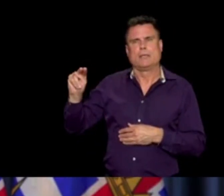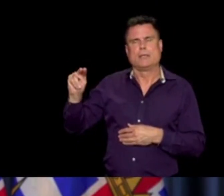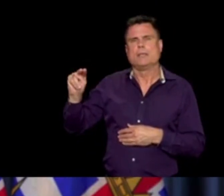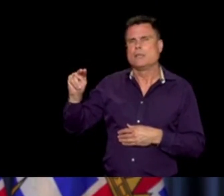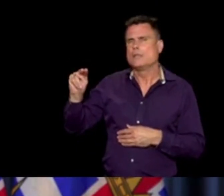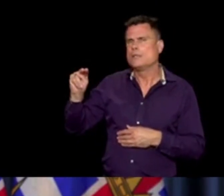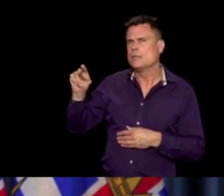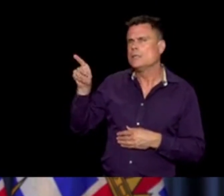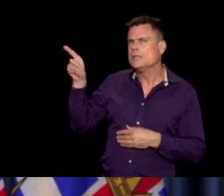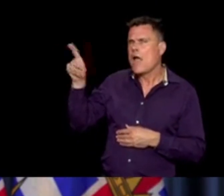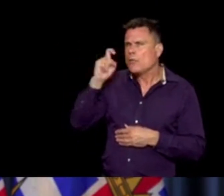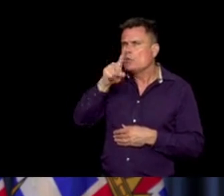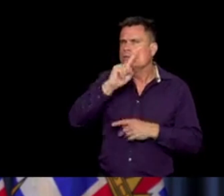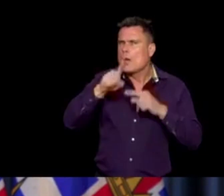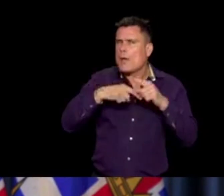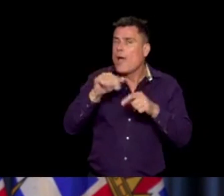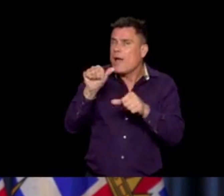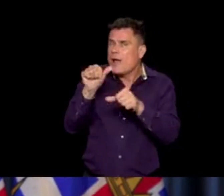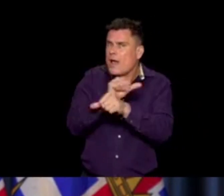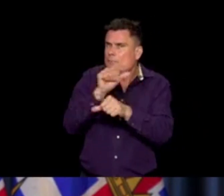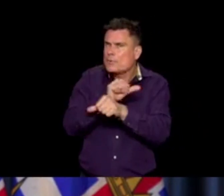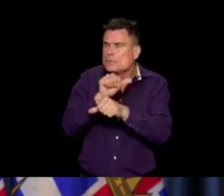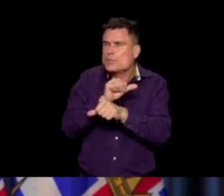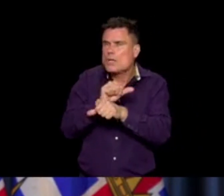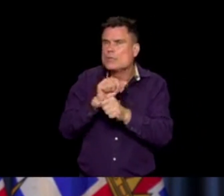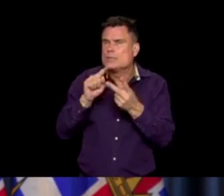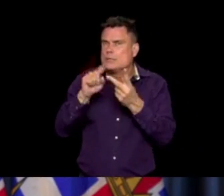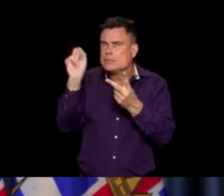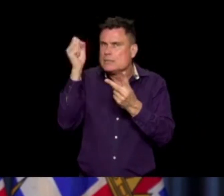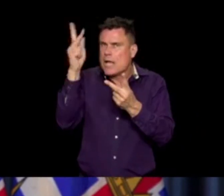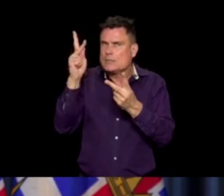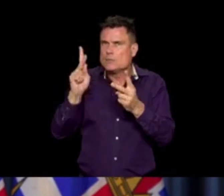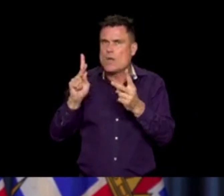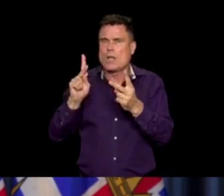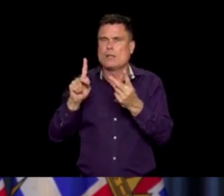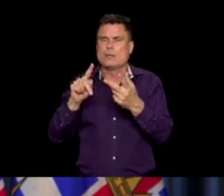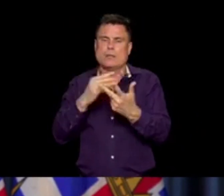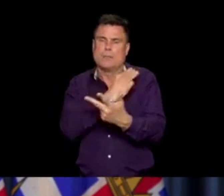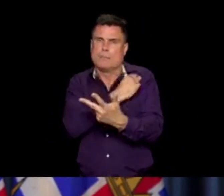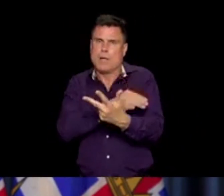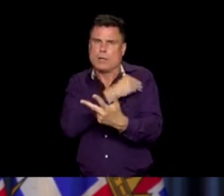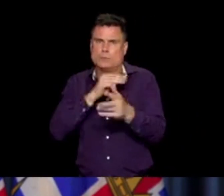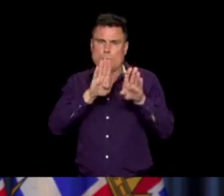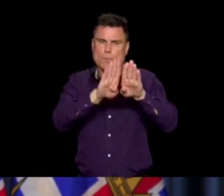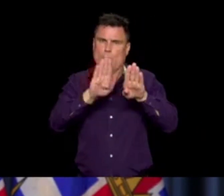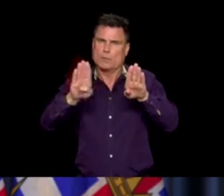Alberta and Saskatchewan and Manitoba is to control